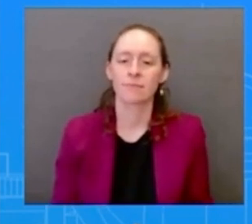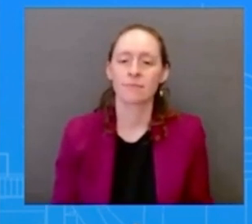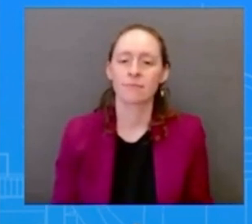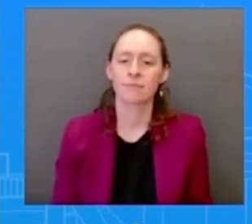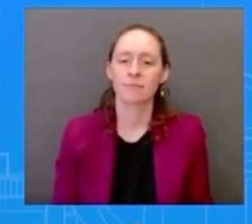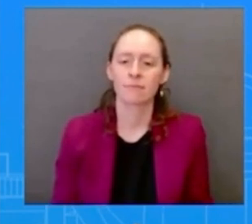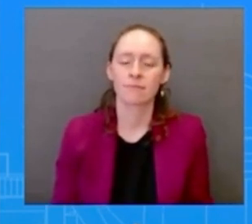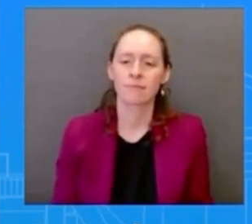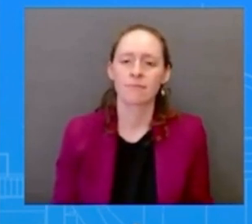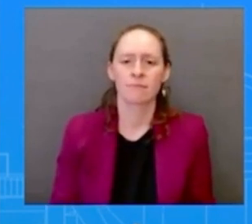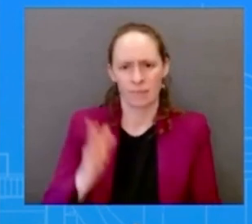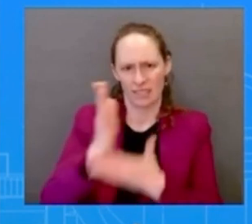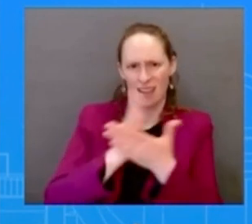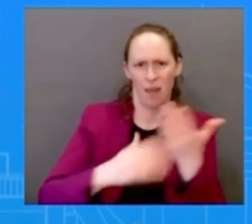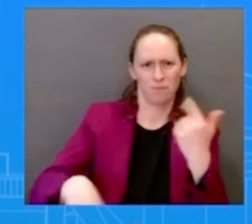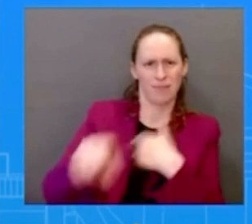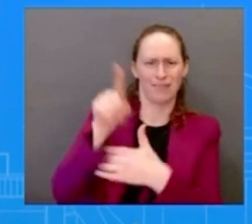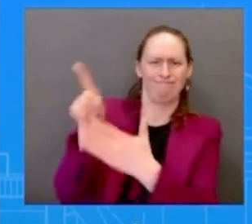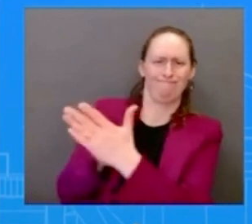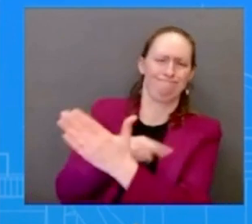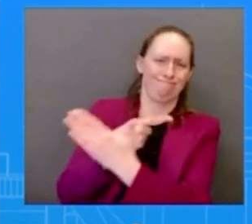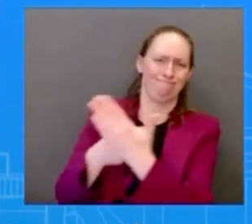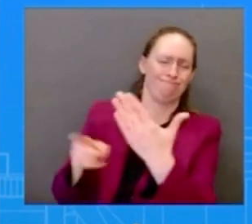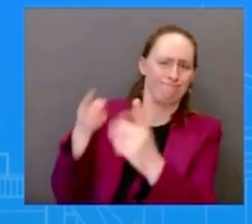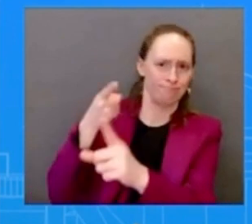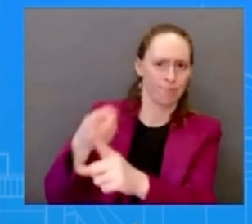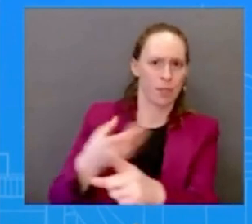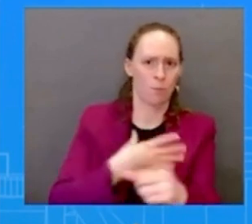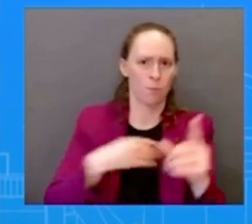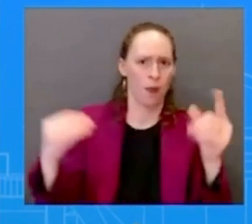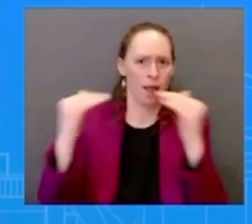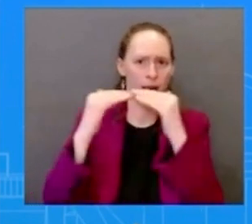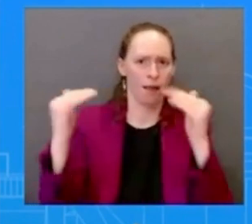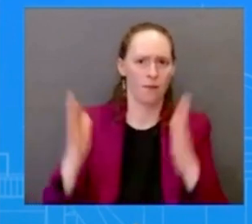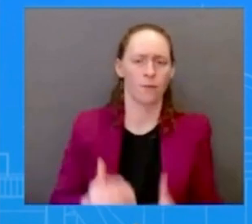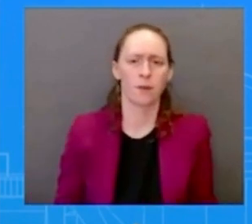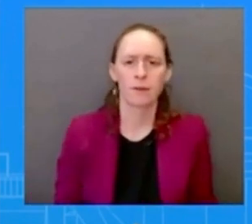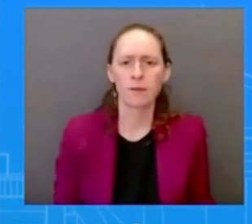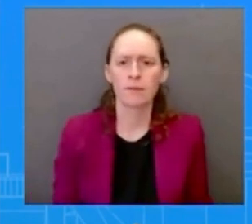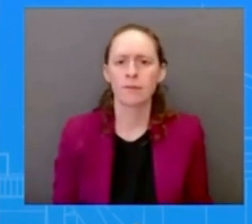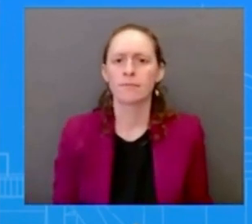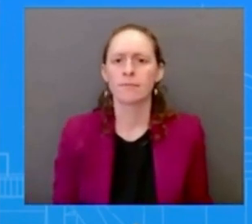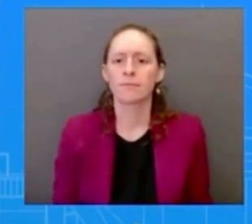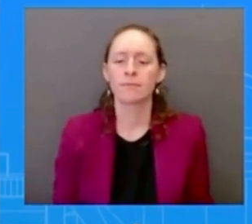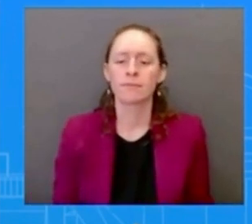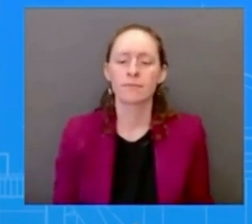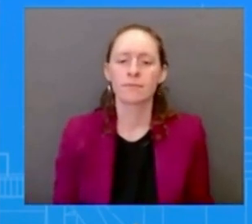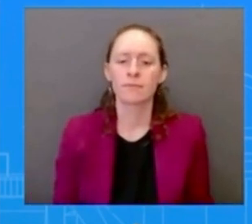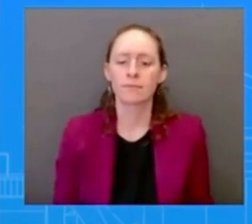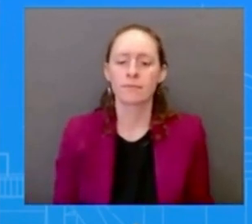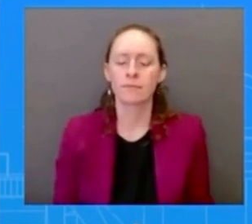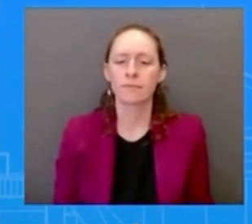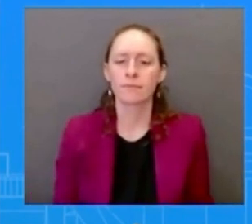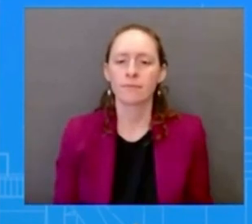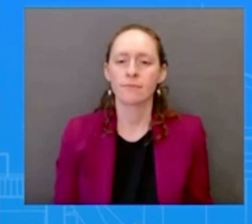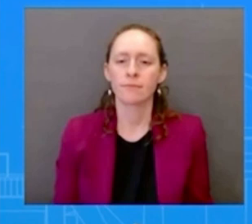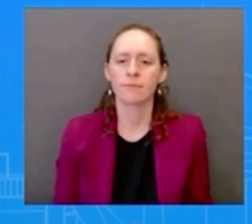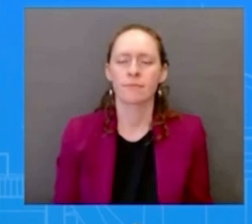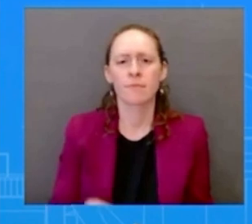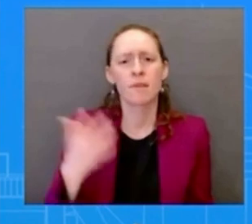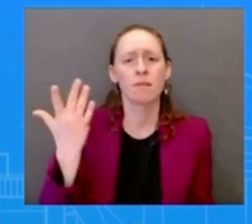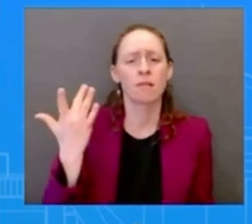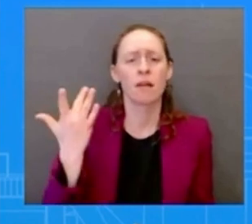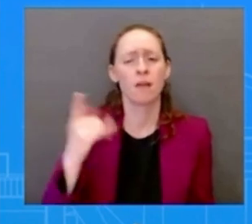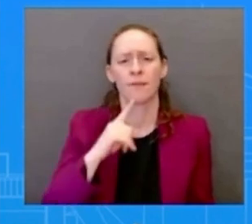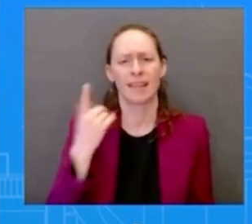the draft decision of roe v wade or the the opinion that overturned roe v wade that they felt the white house had weeks to prepare for